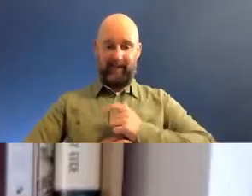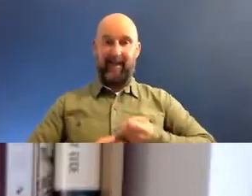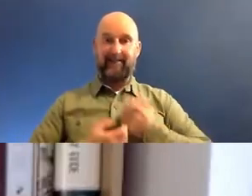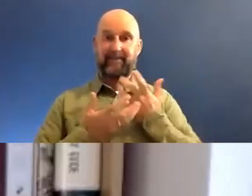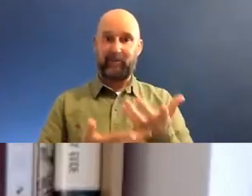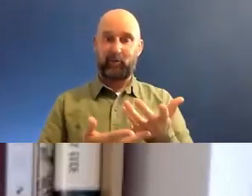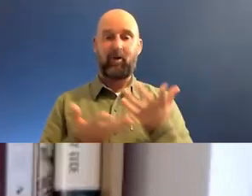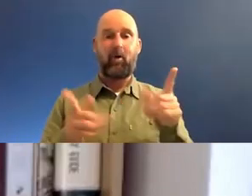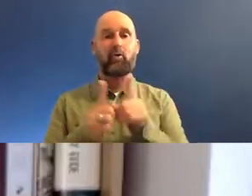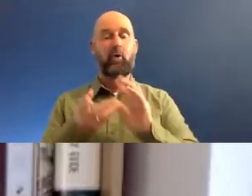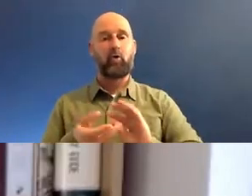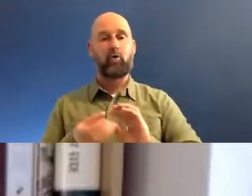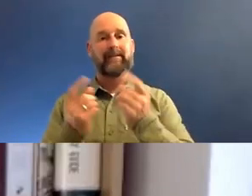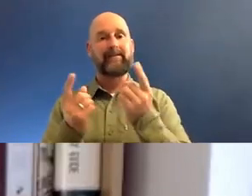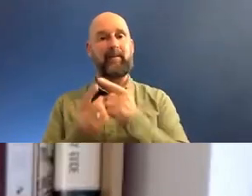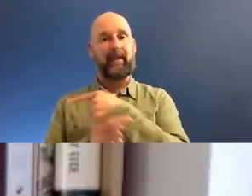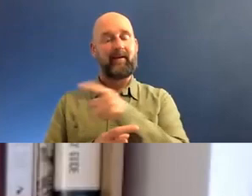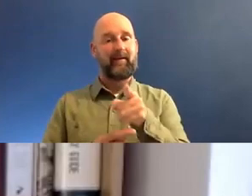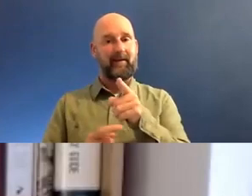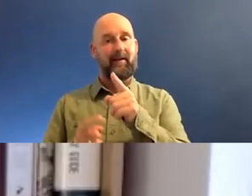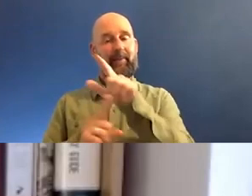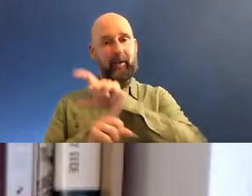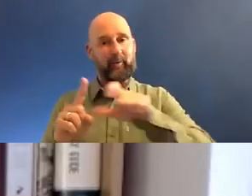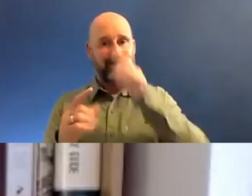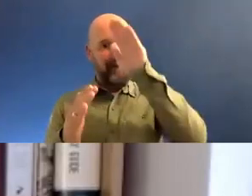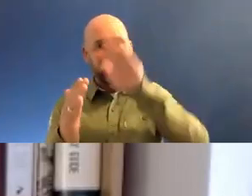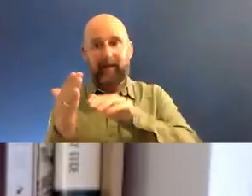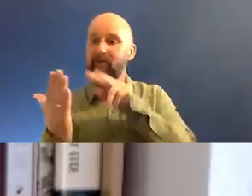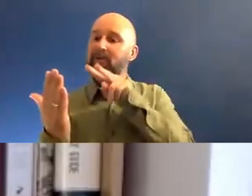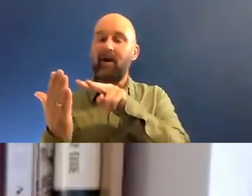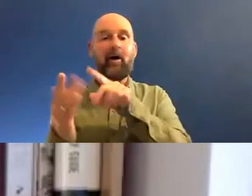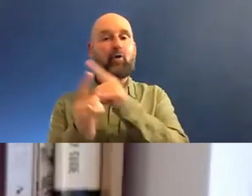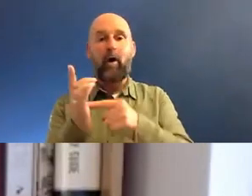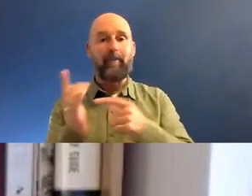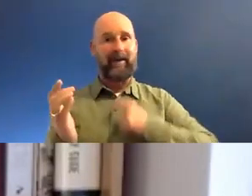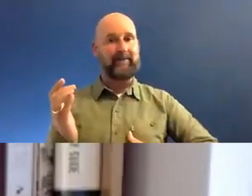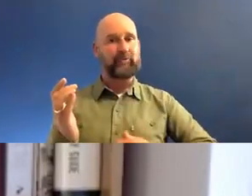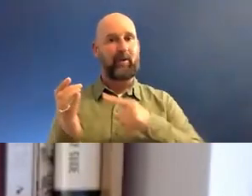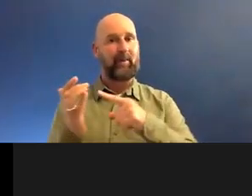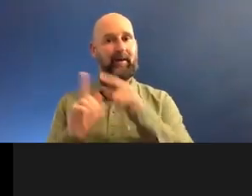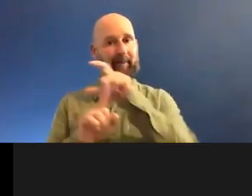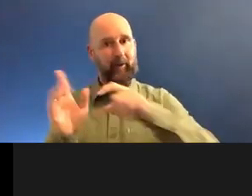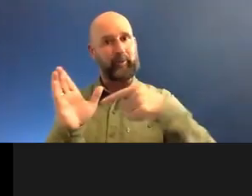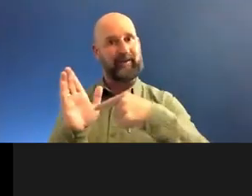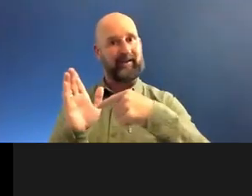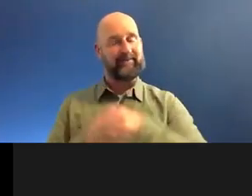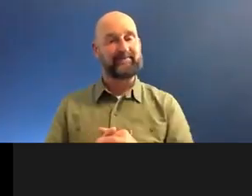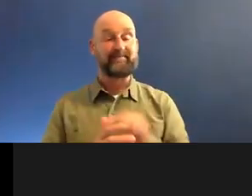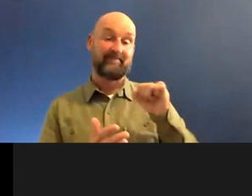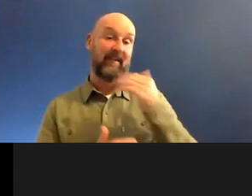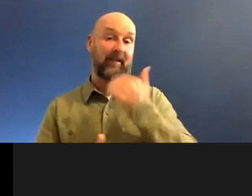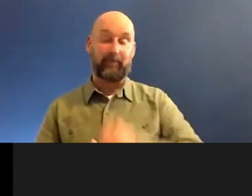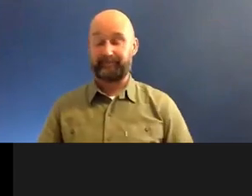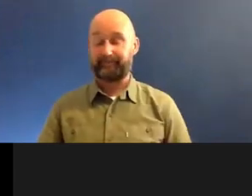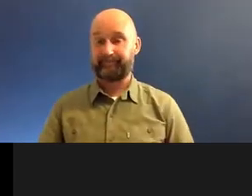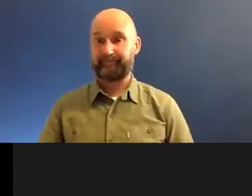creating something that can be experienced as a community and isn't about your individuality. That's, that's, that's very interesting. Thank I'm going to,